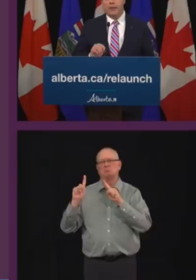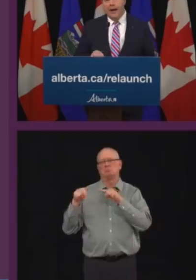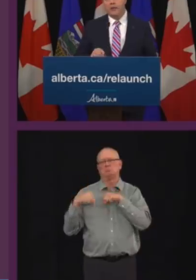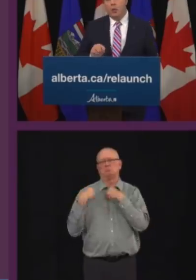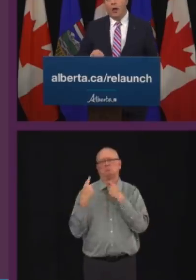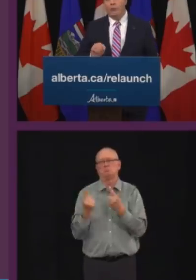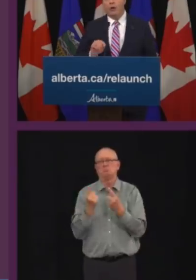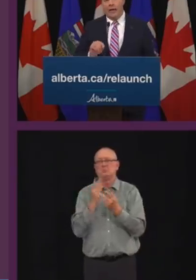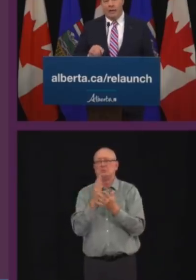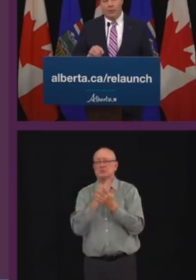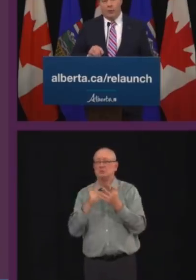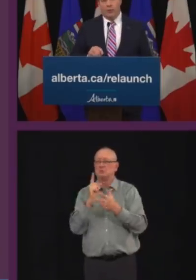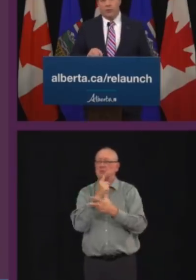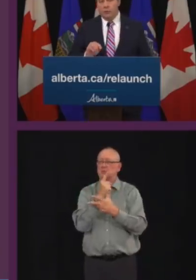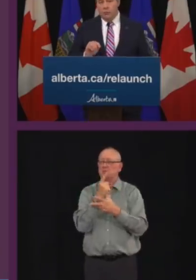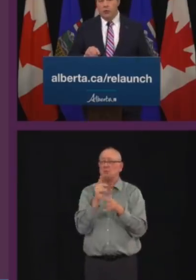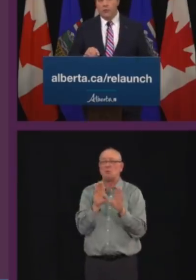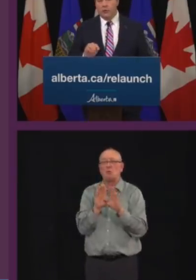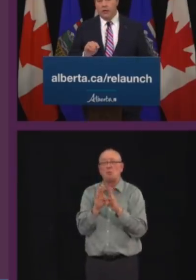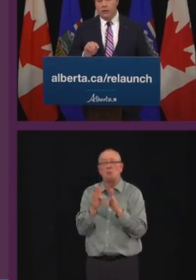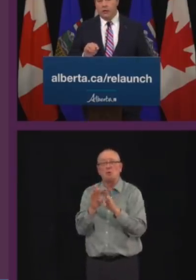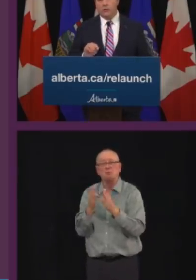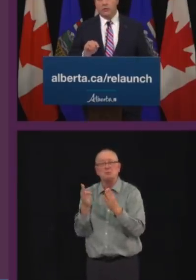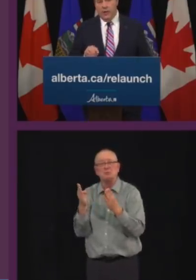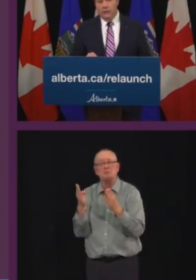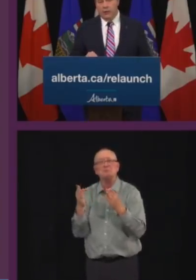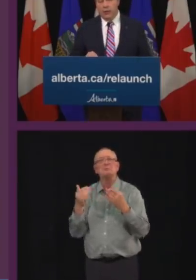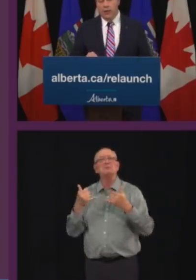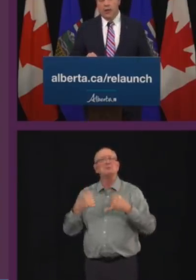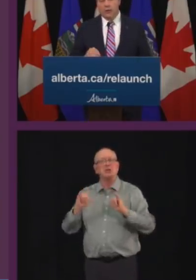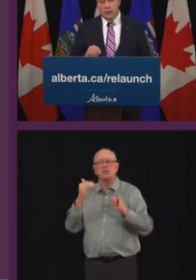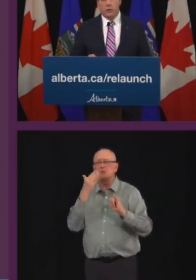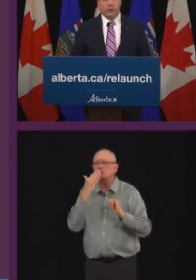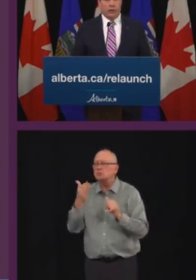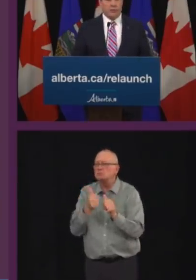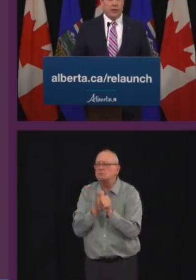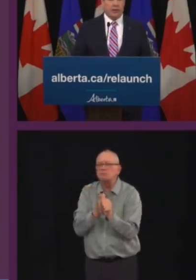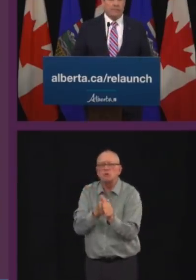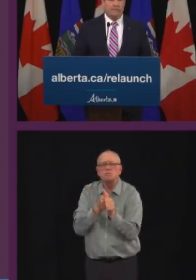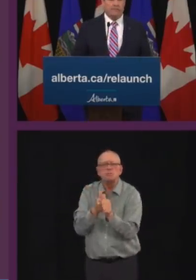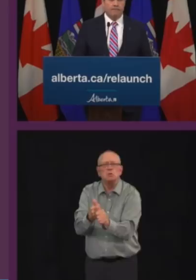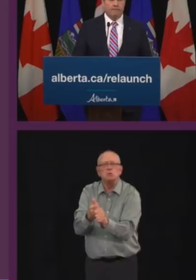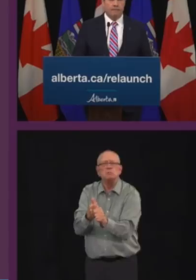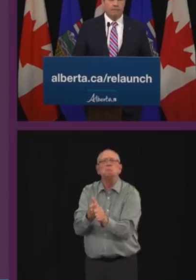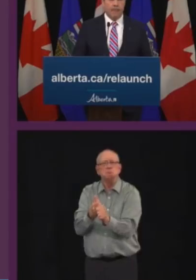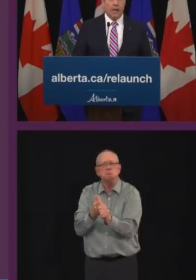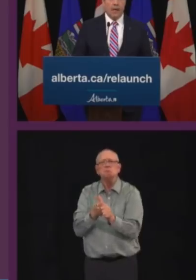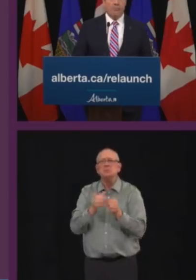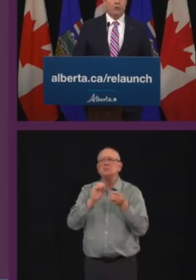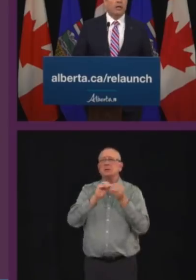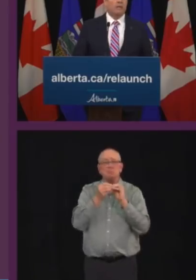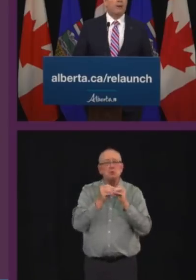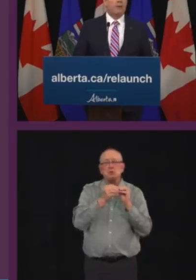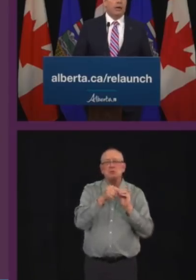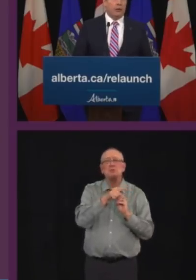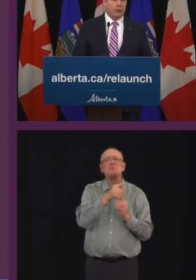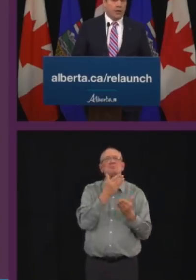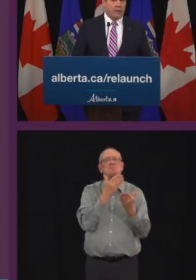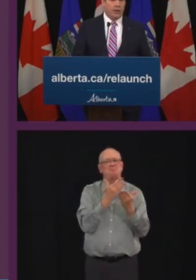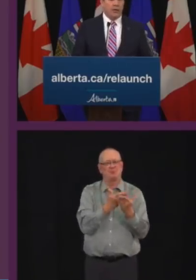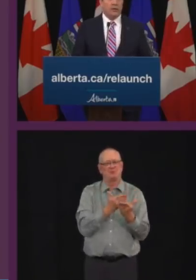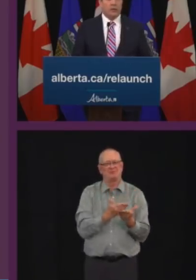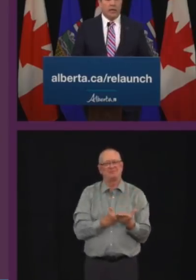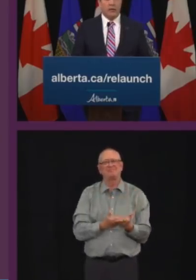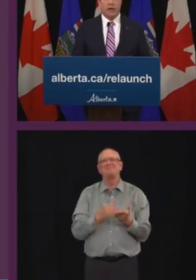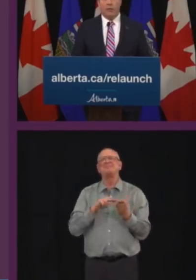And that's why we're able to move to stage two safely and sooner than expected. Protecting public health